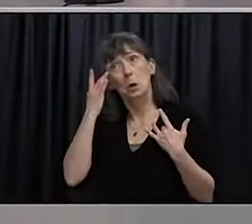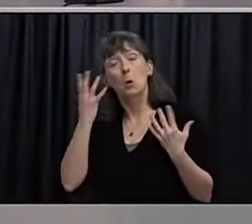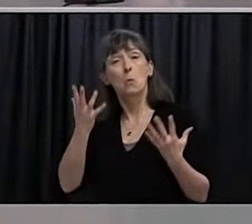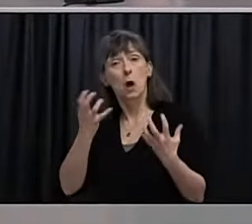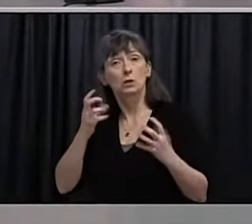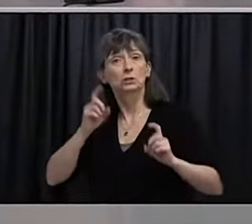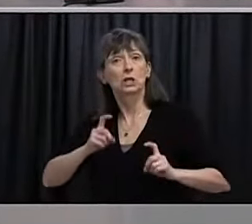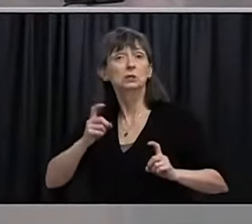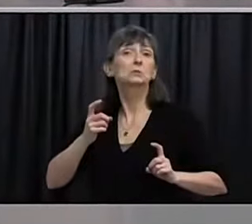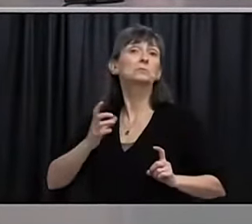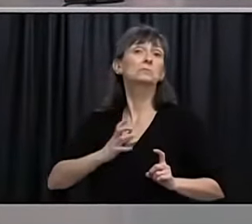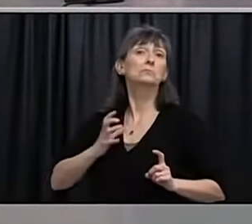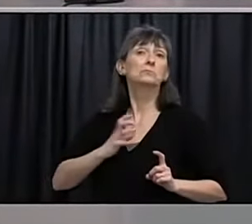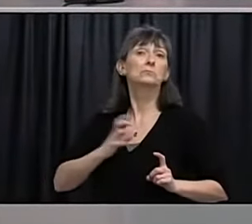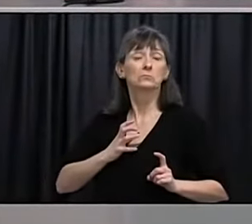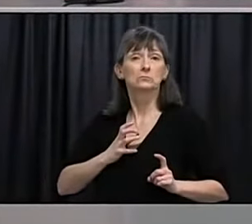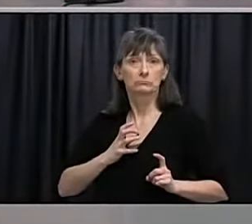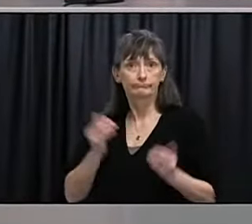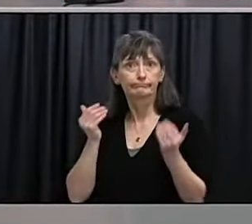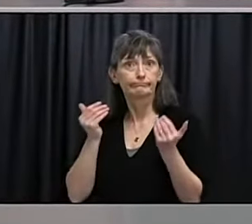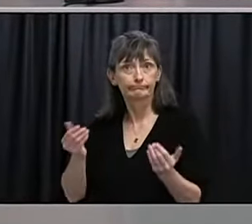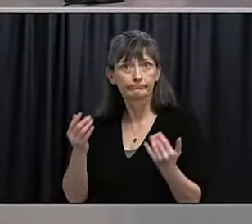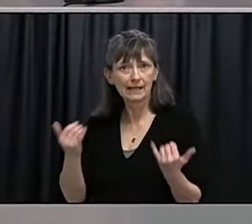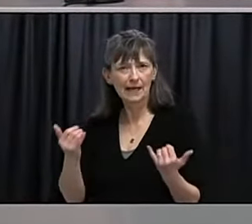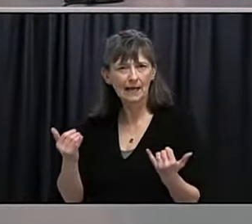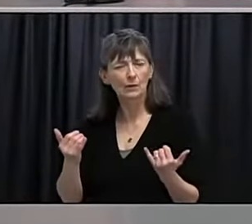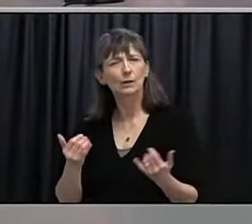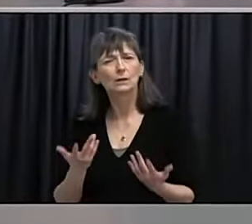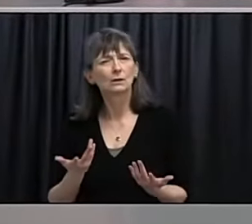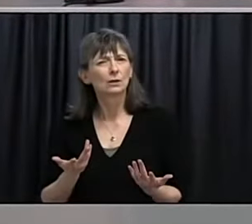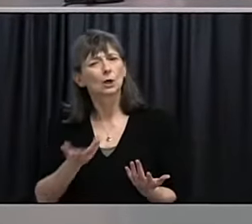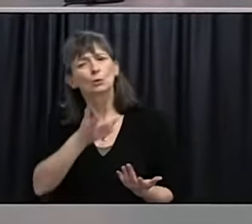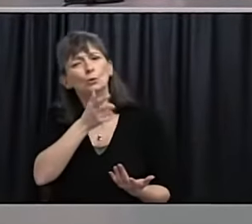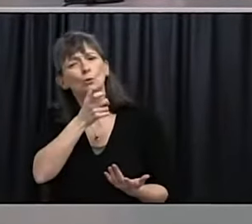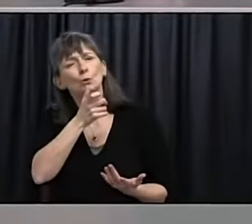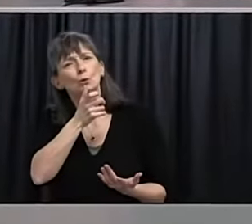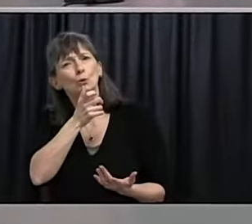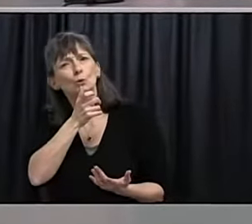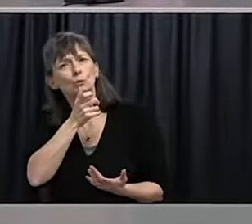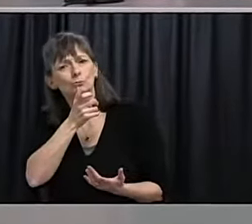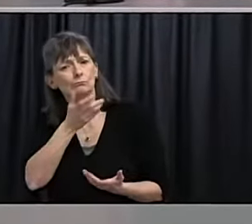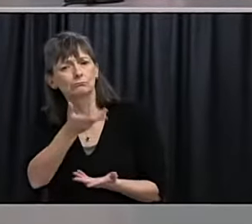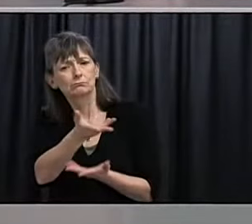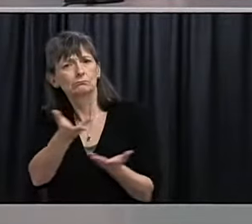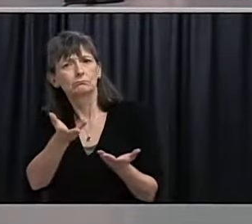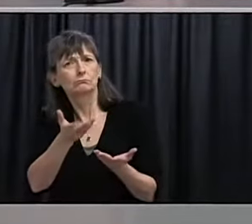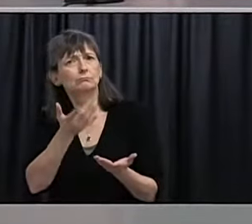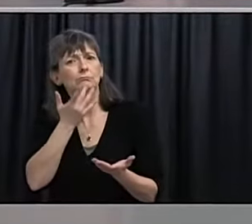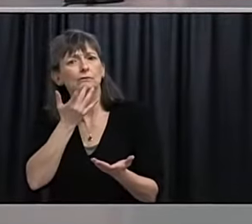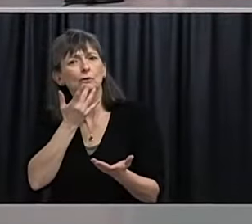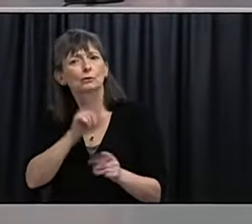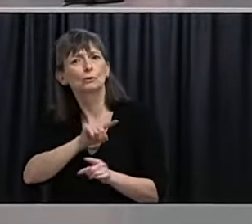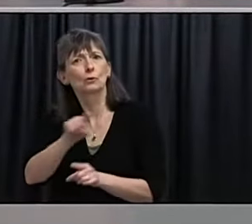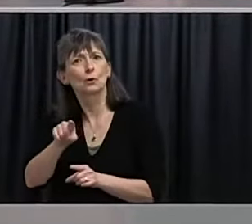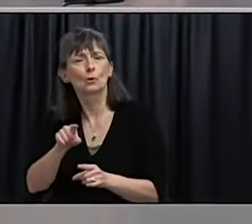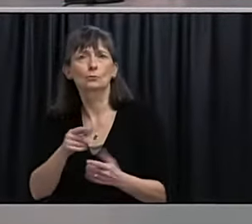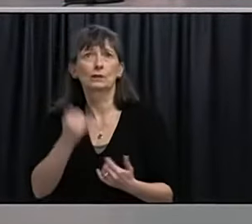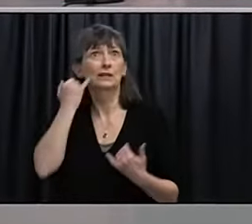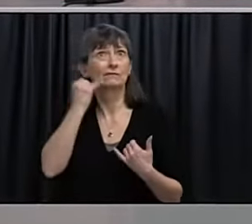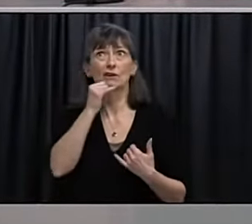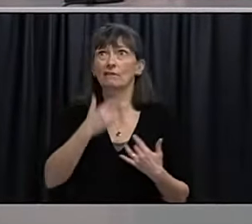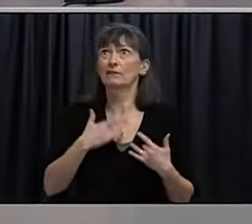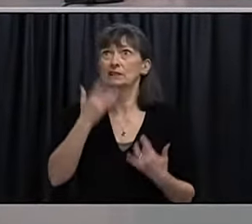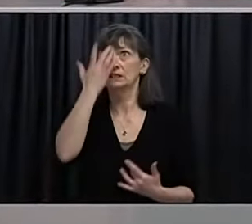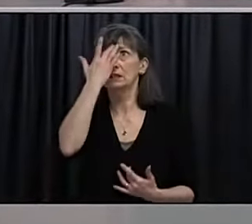I was wondering if you could expand on the group that we're targeting here, because, of course, asymptomatic people will cover a lot of ground.